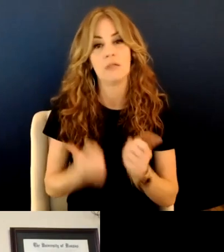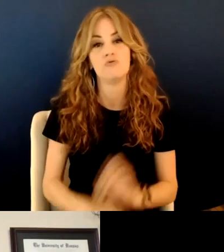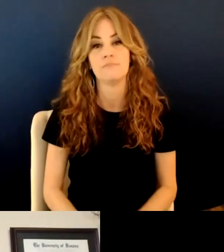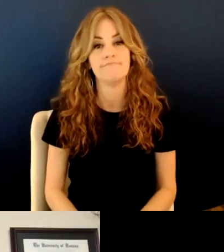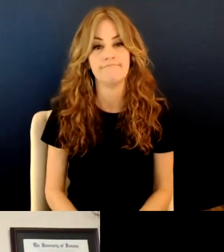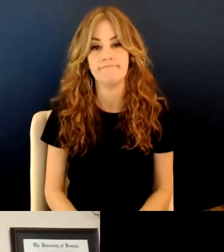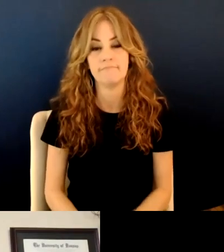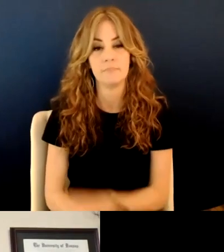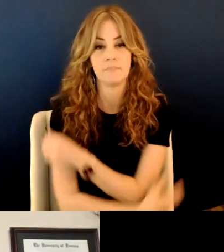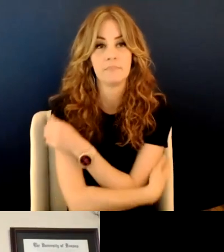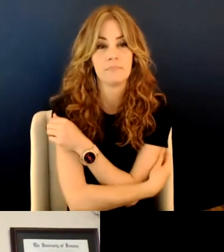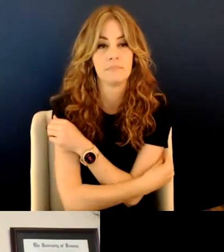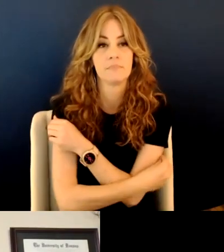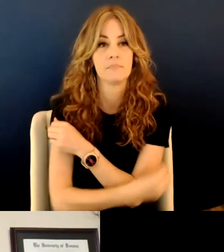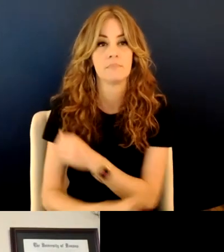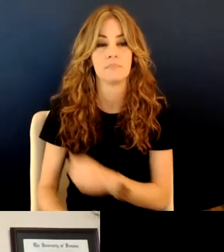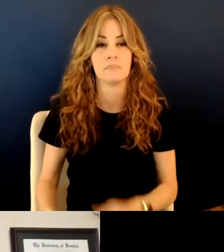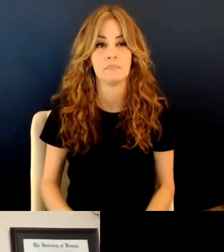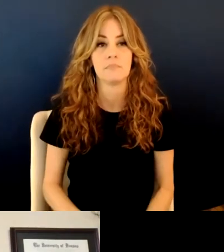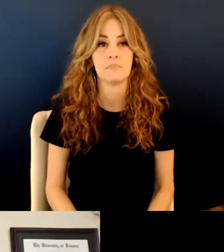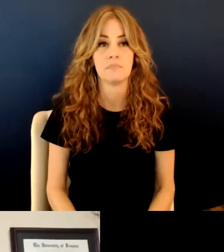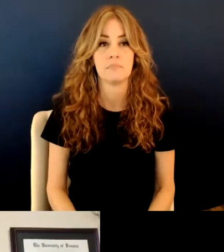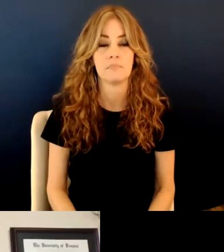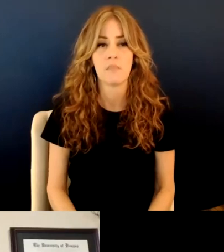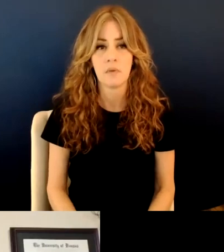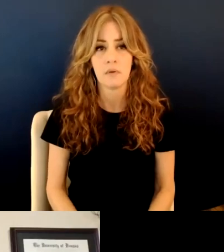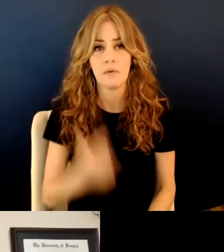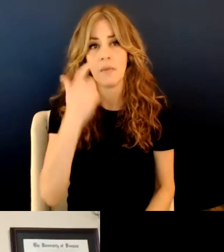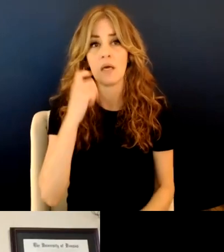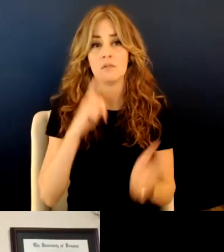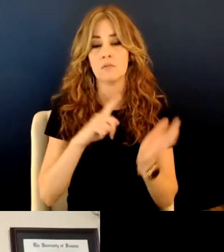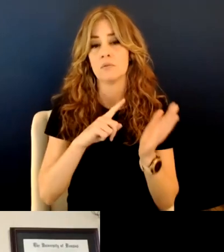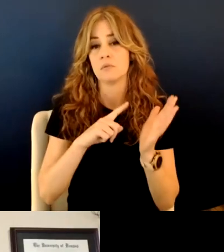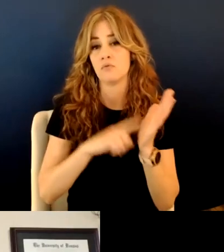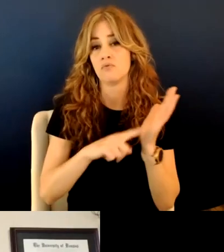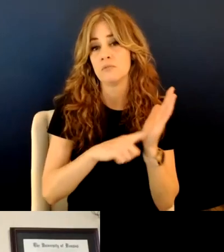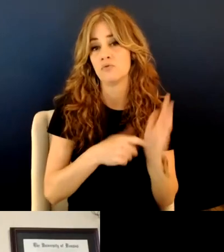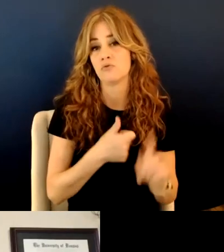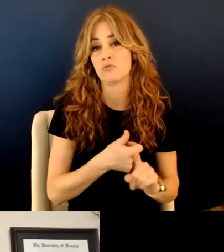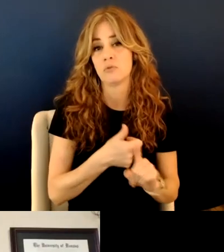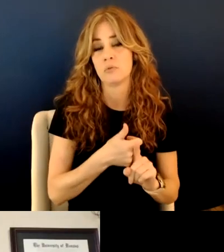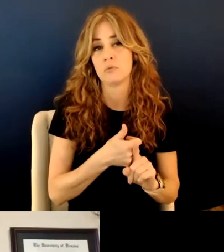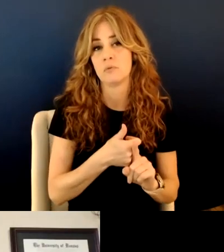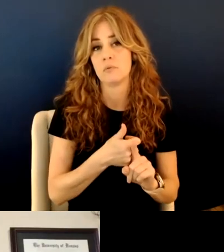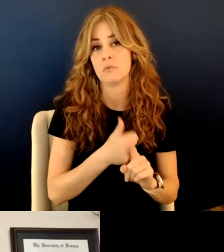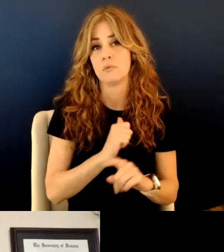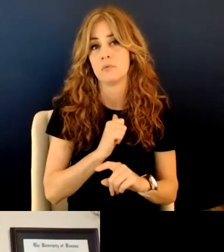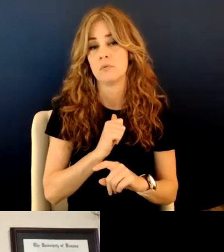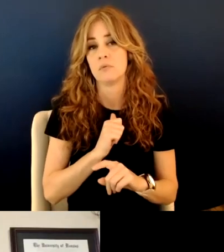IRB. Um, I thought I would, um, but because the research was really based on, um, my own